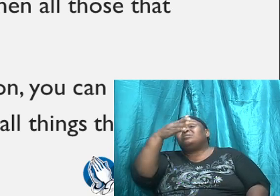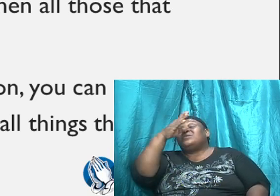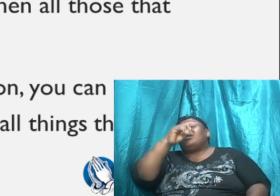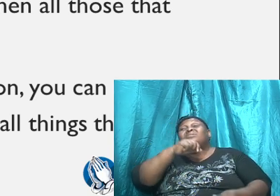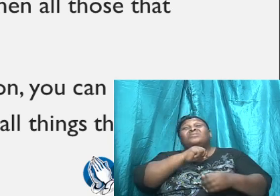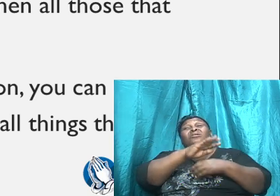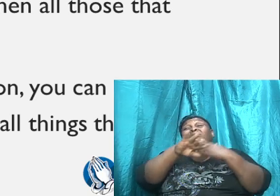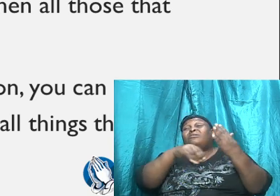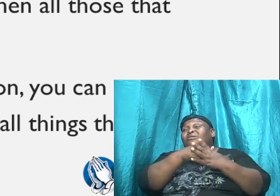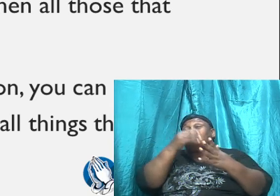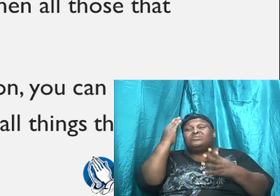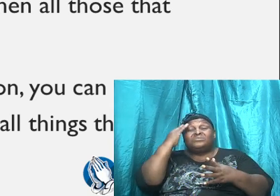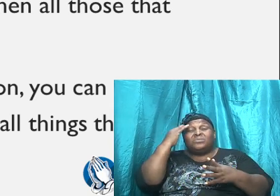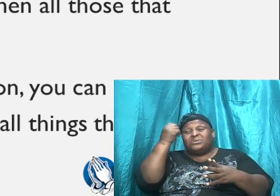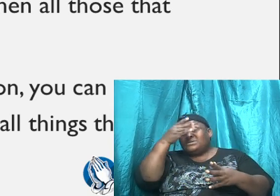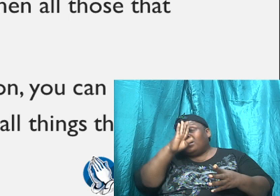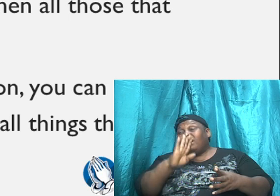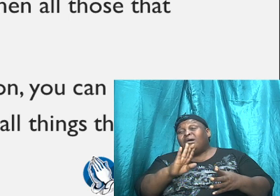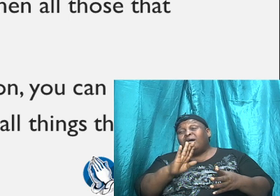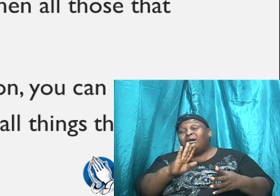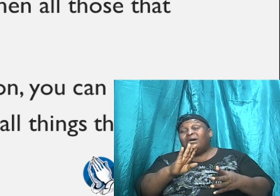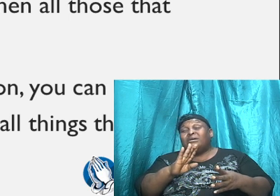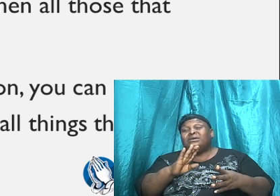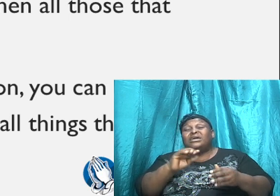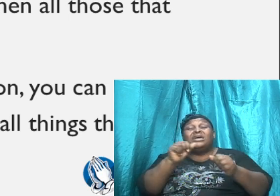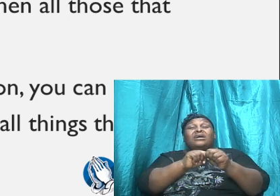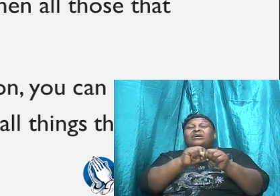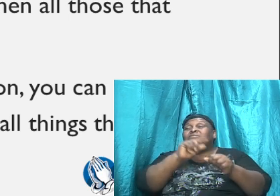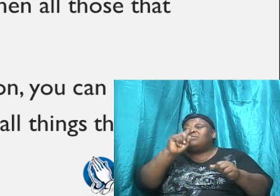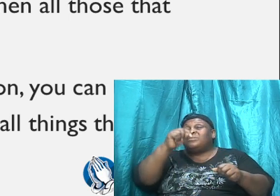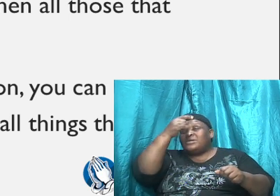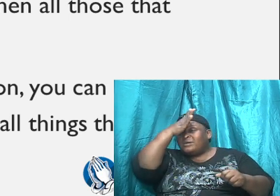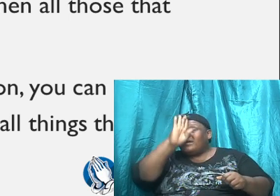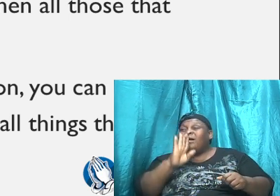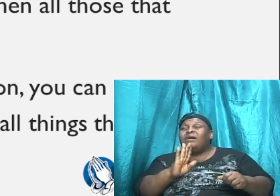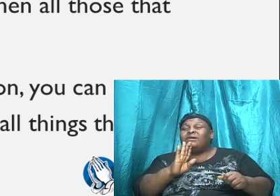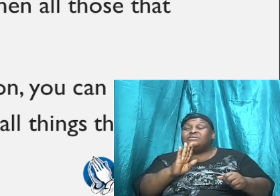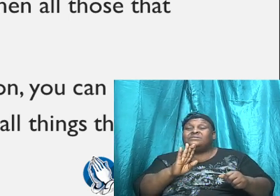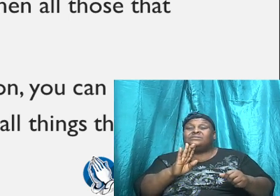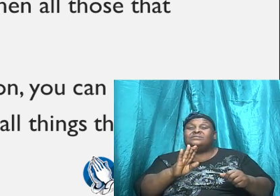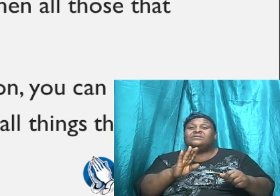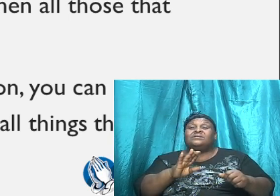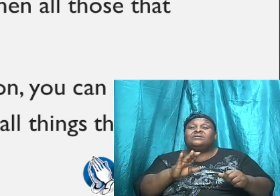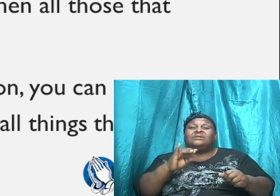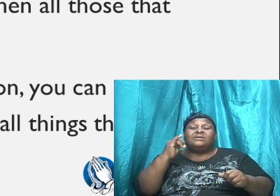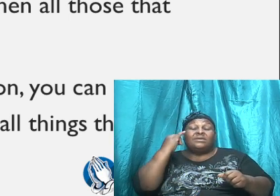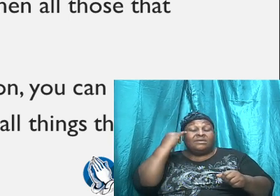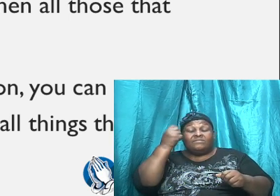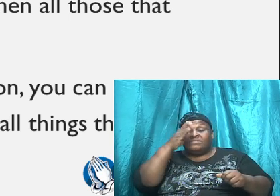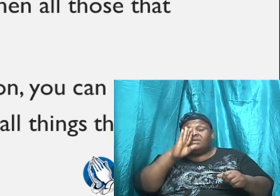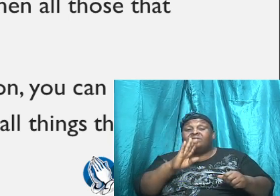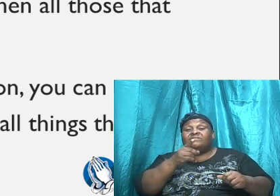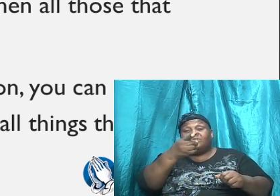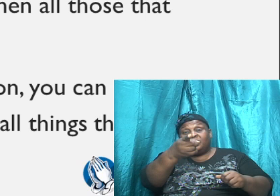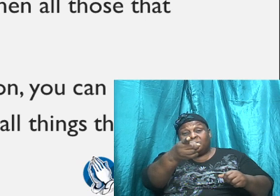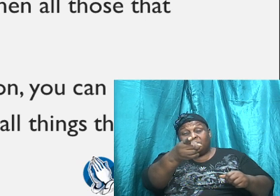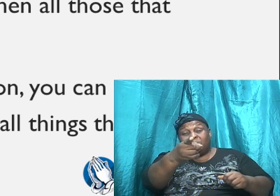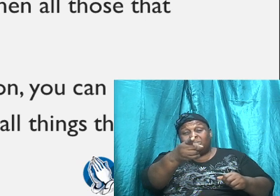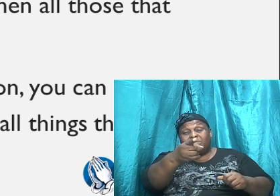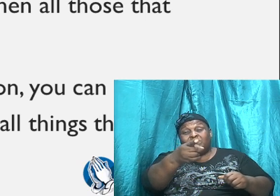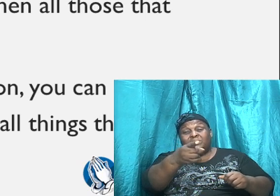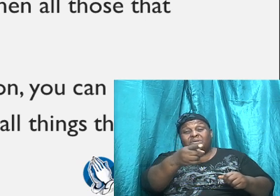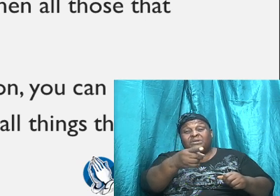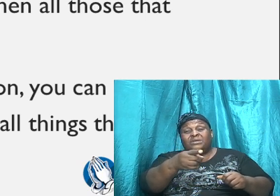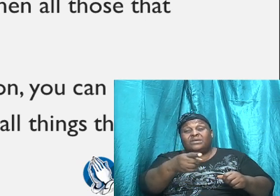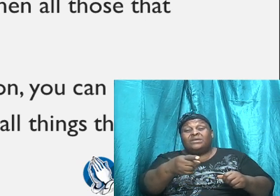omnipotent, omnipresent God, if he is for you, if he is